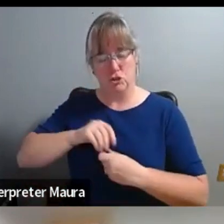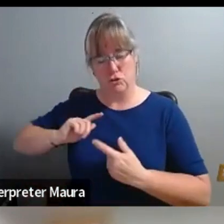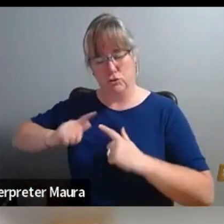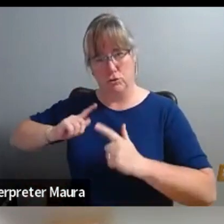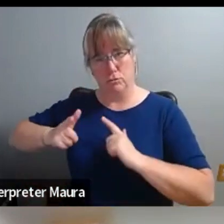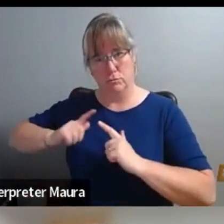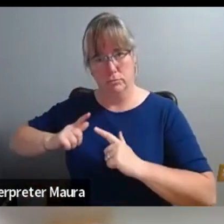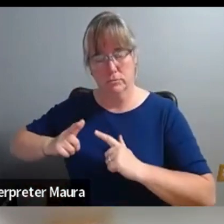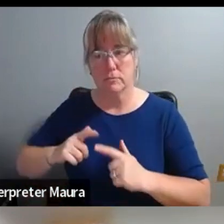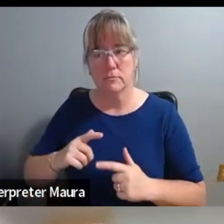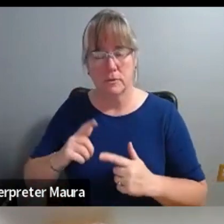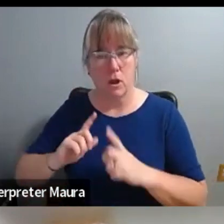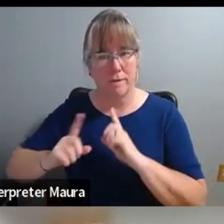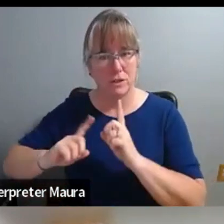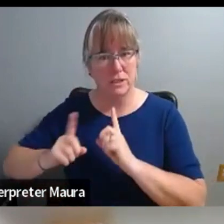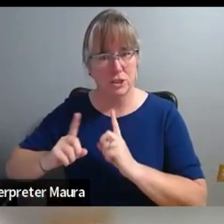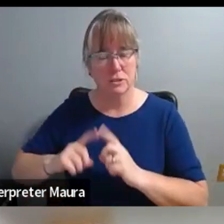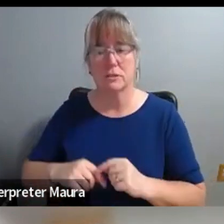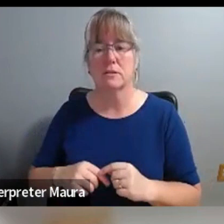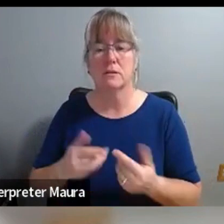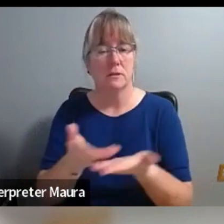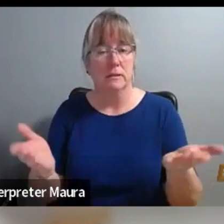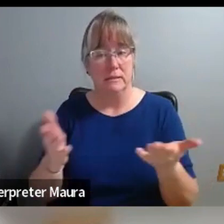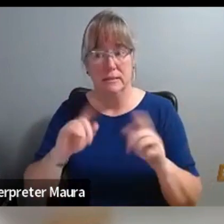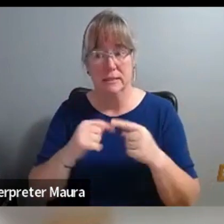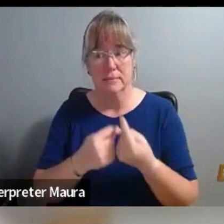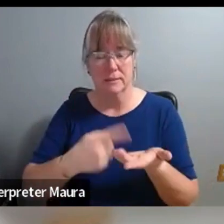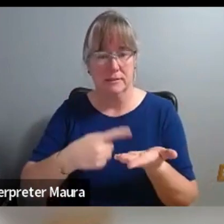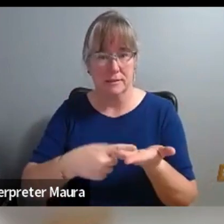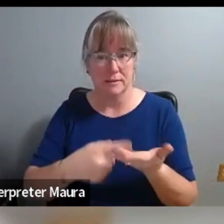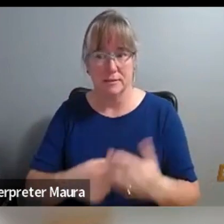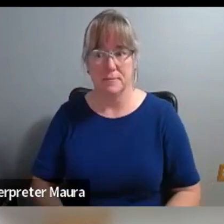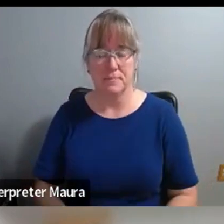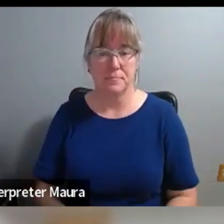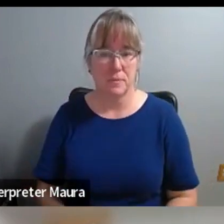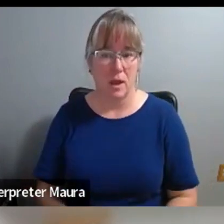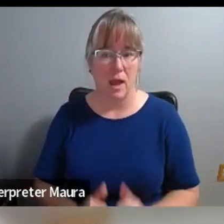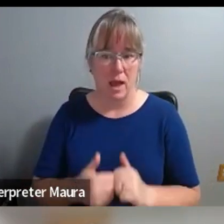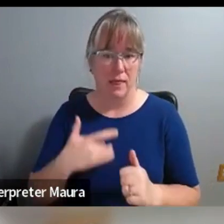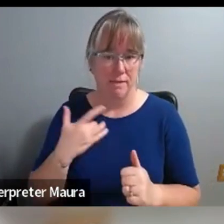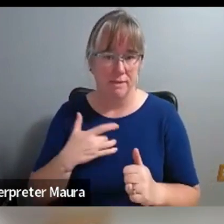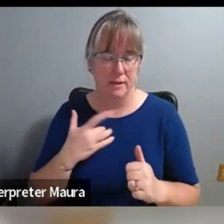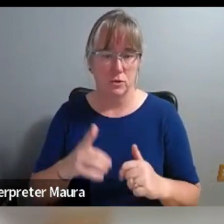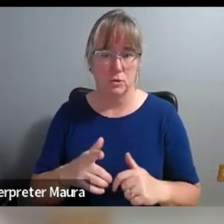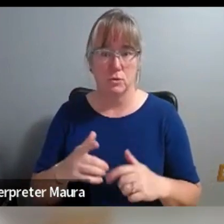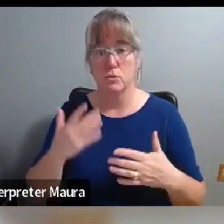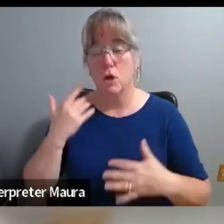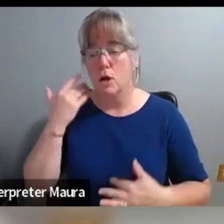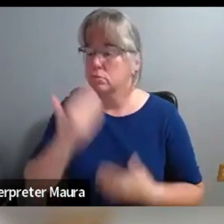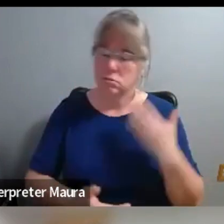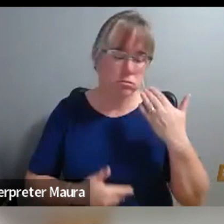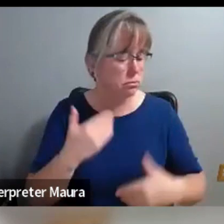conversations. And I will leave it to the team to talk about what that felt like to pause and shift. I think